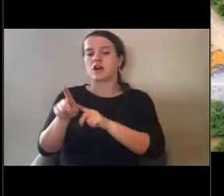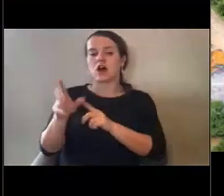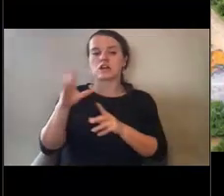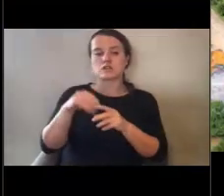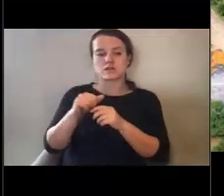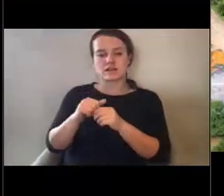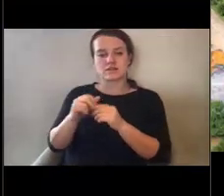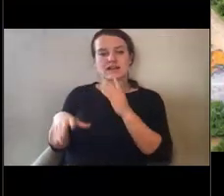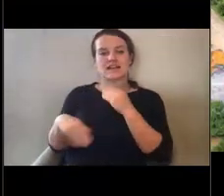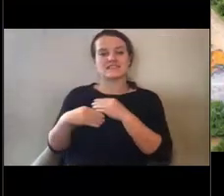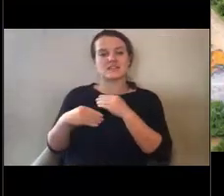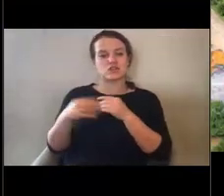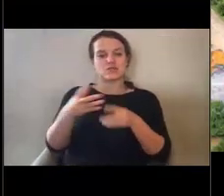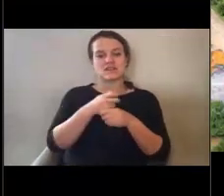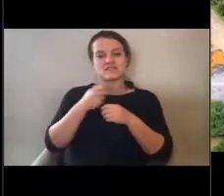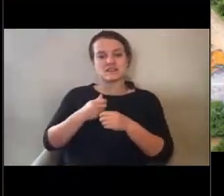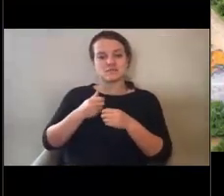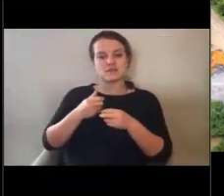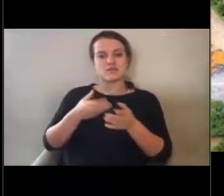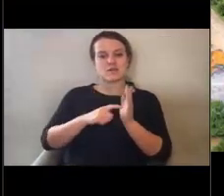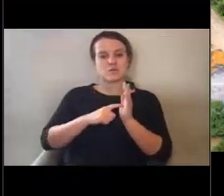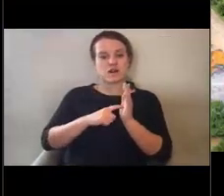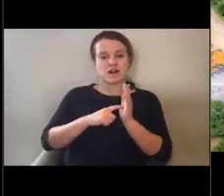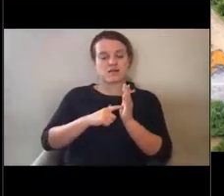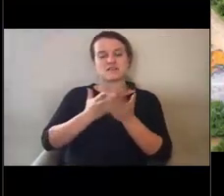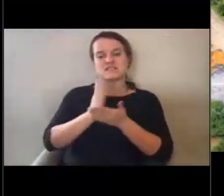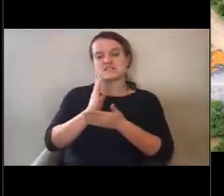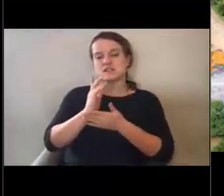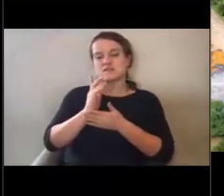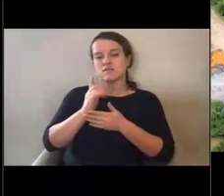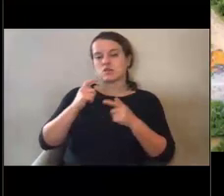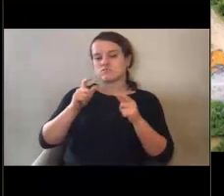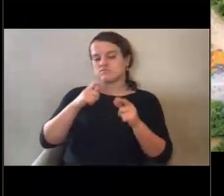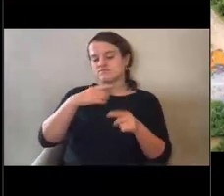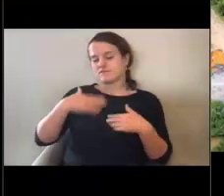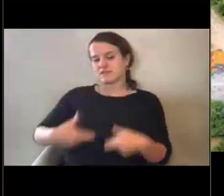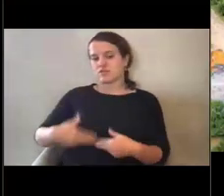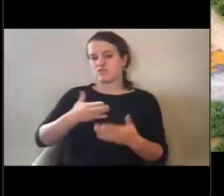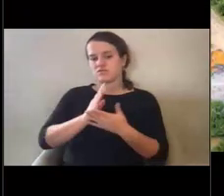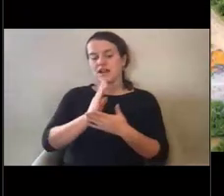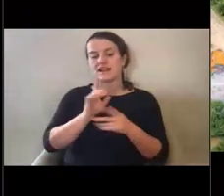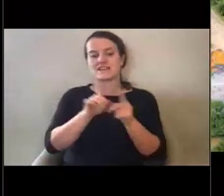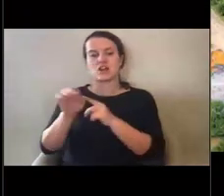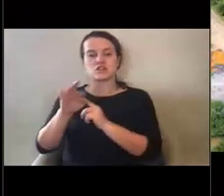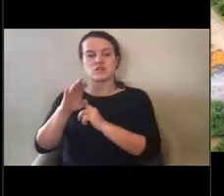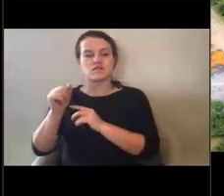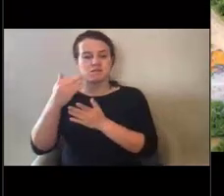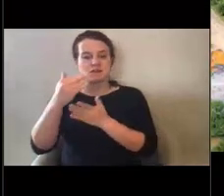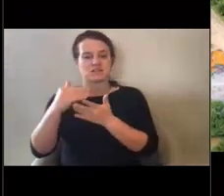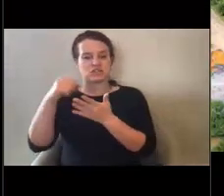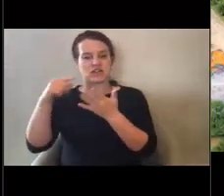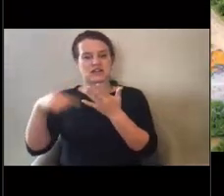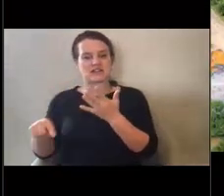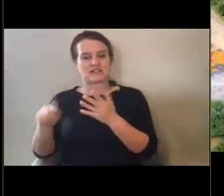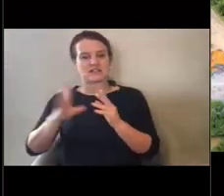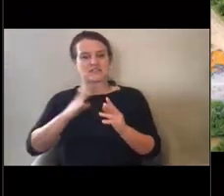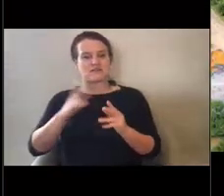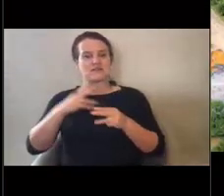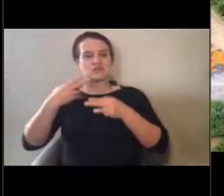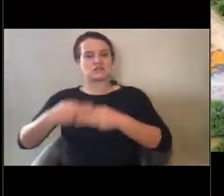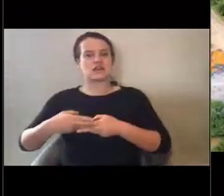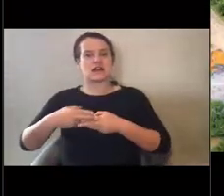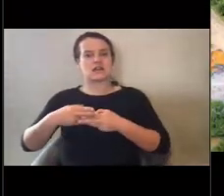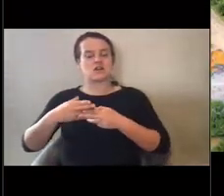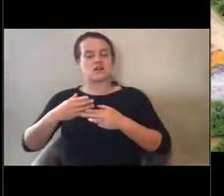rights requirements. And finally, as we've discussed, FEMA issued a checklist officially titled The Civil Rights Contest